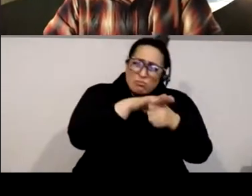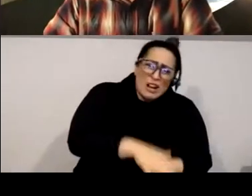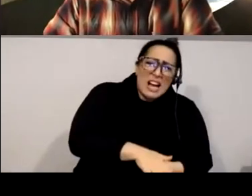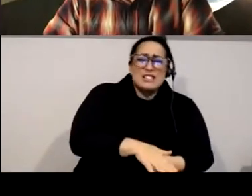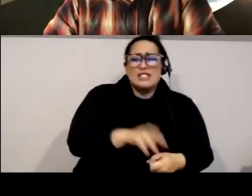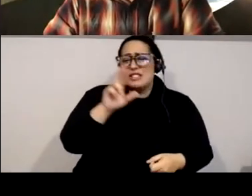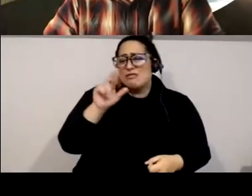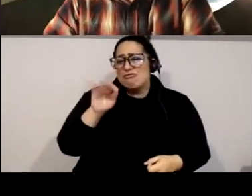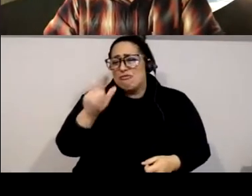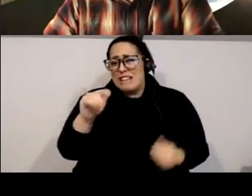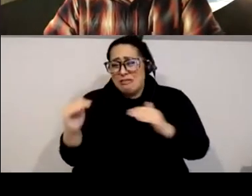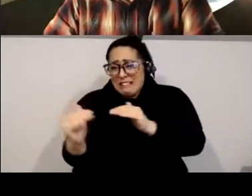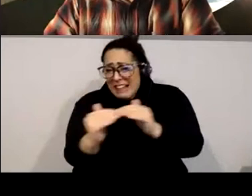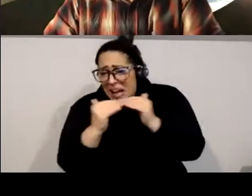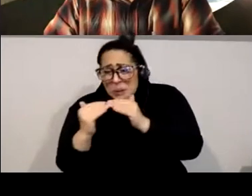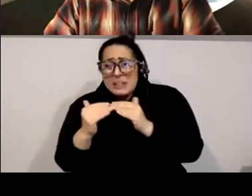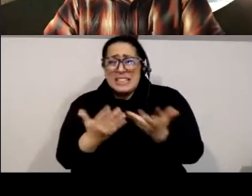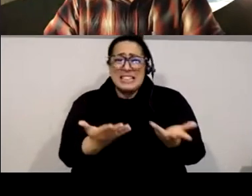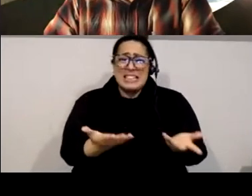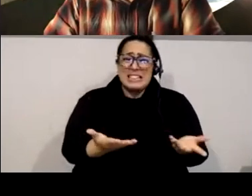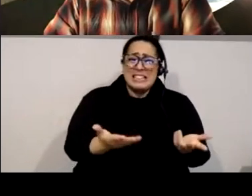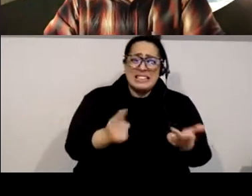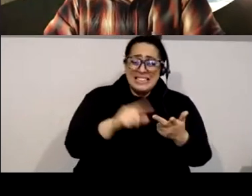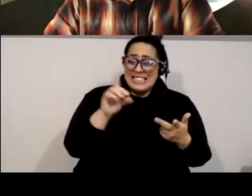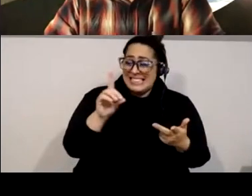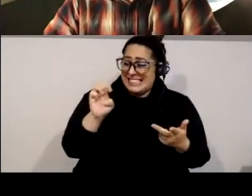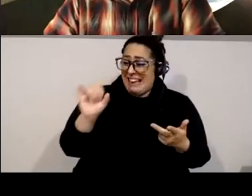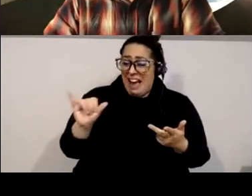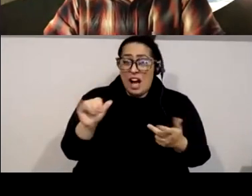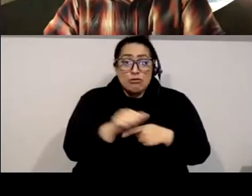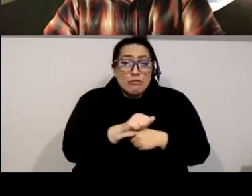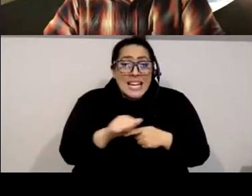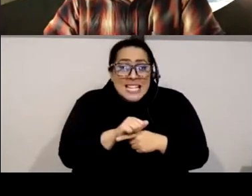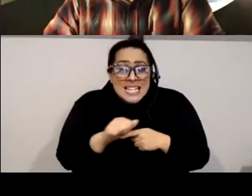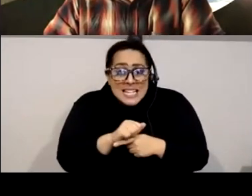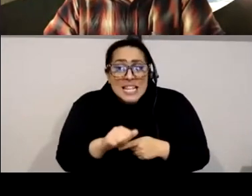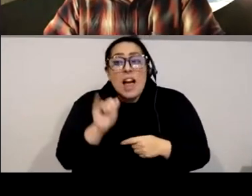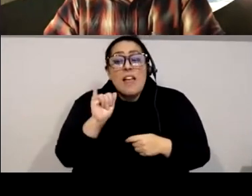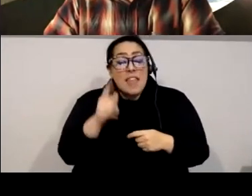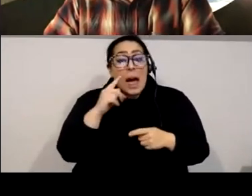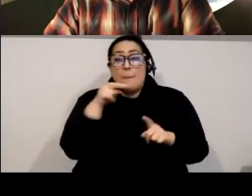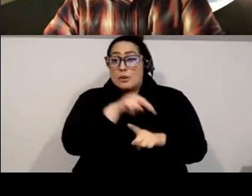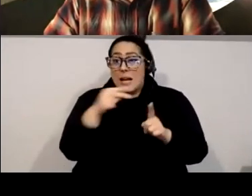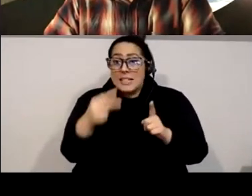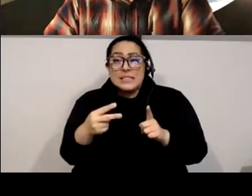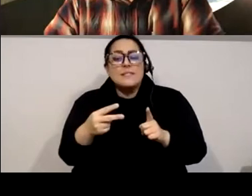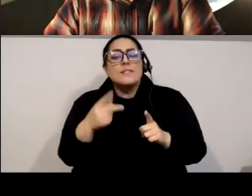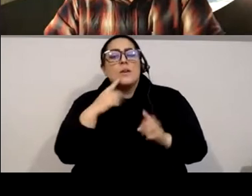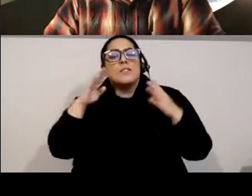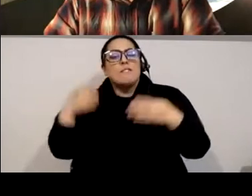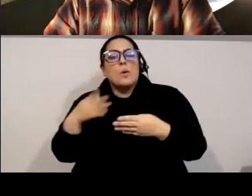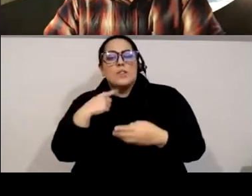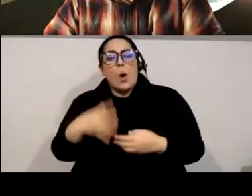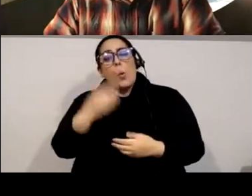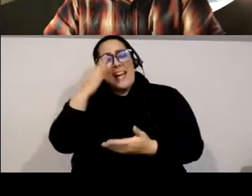equity, DEI training, was very much from the perspective of diversifying white-centered spaces and